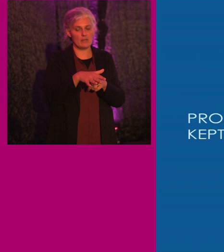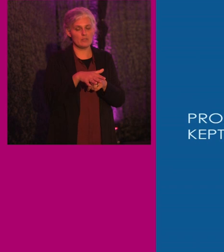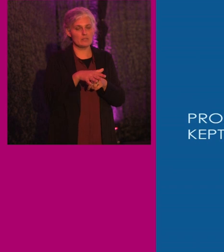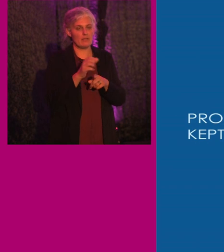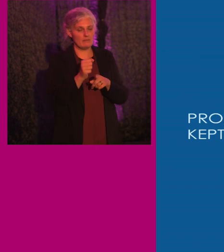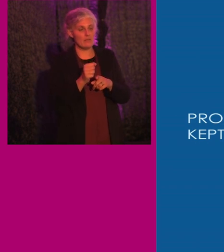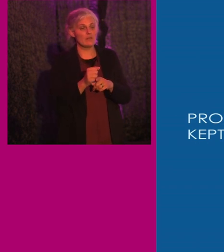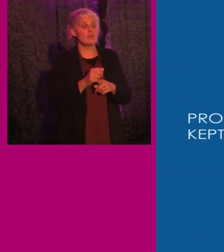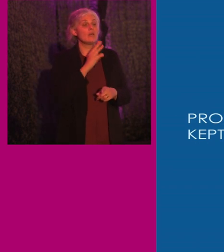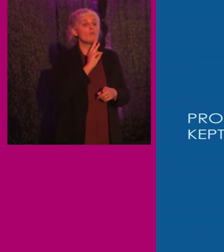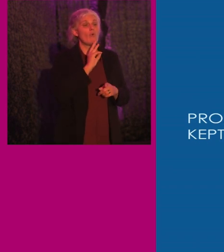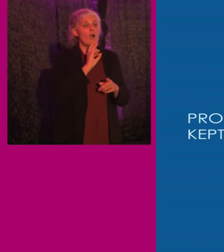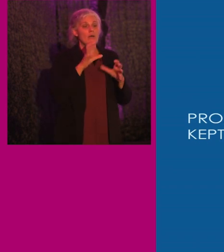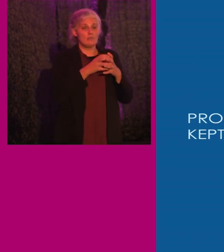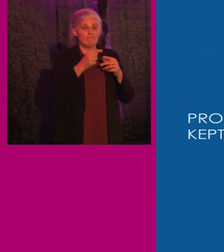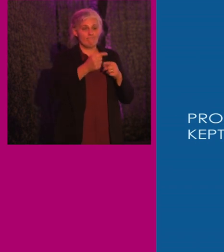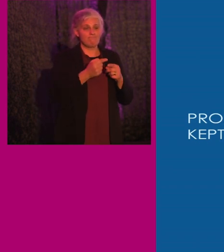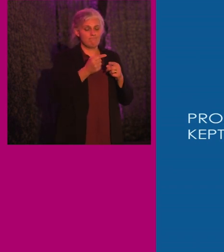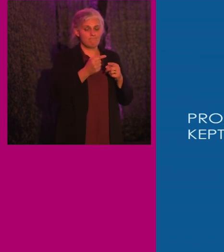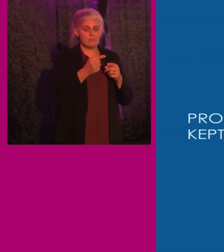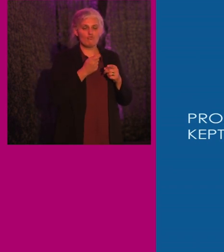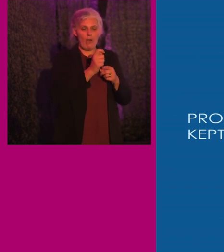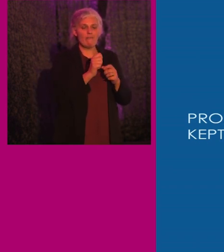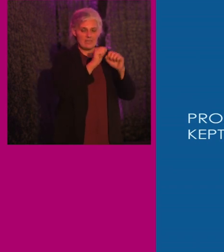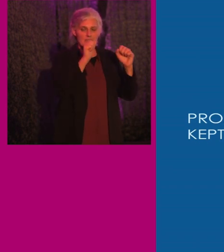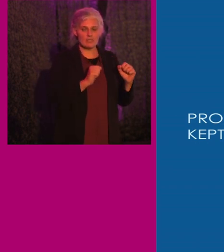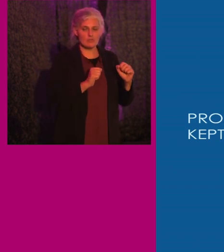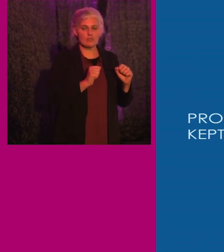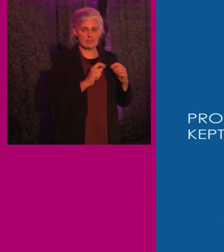Private rental car shuttle systems have entered into